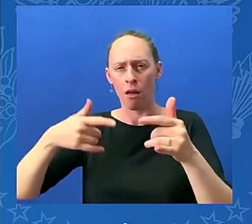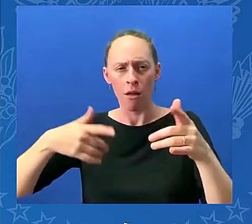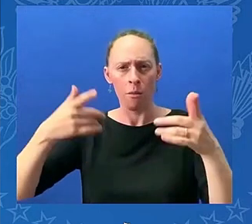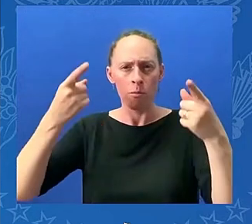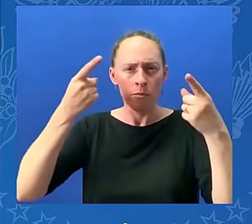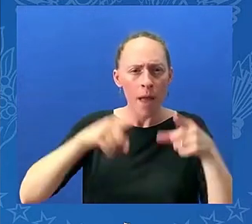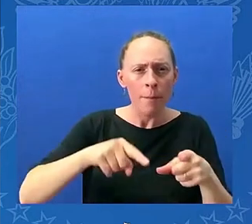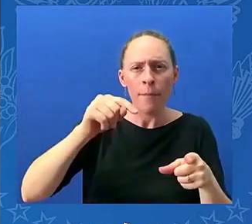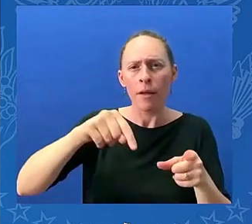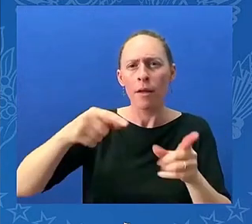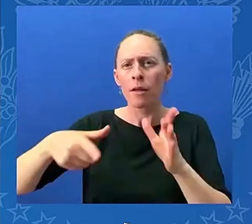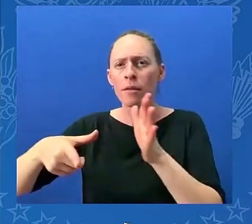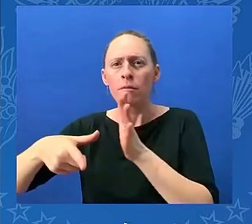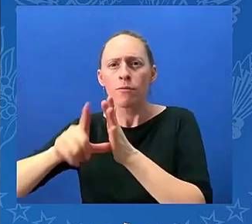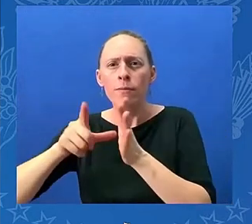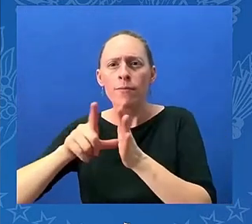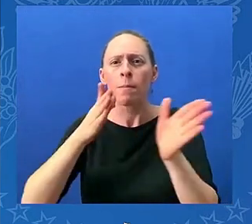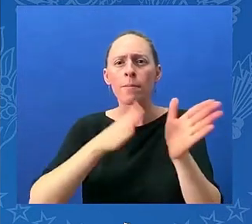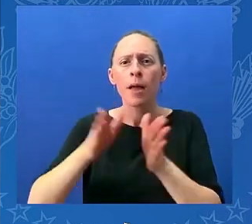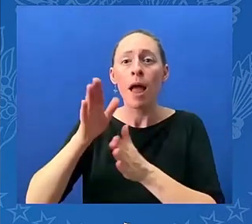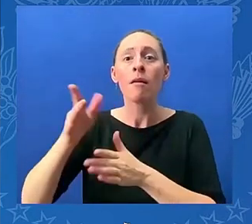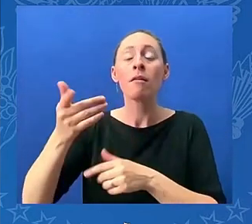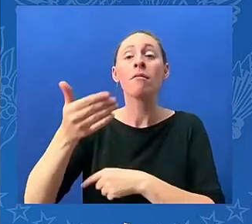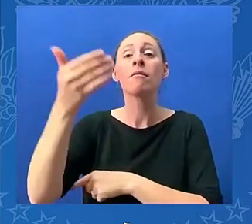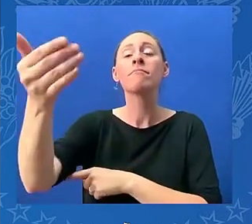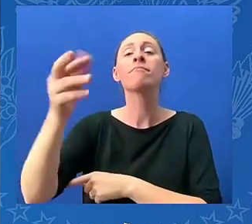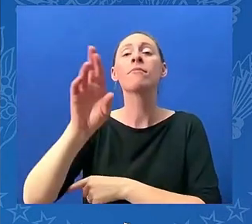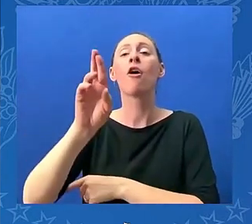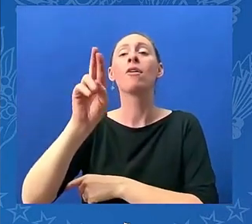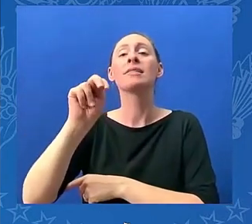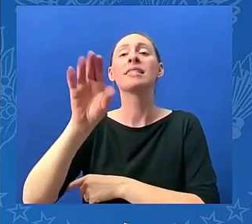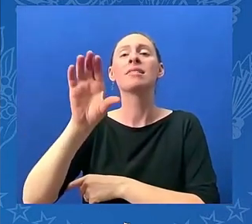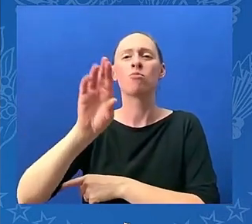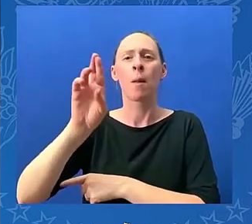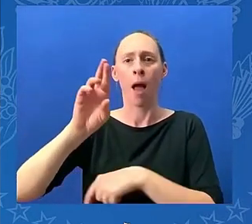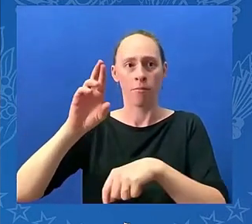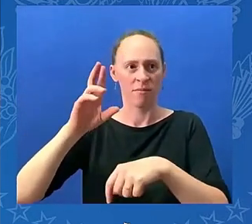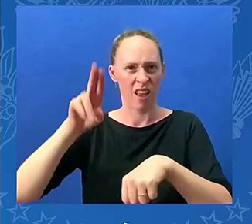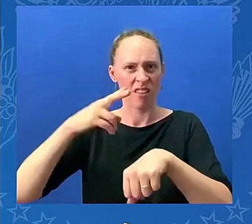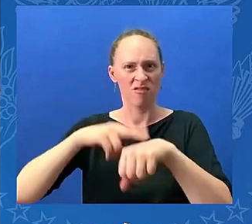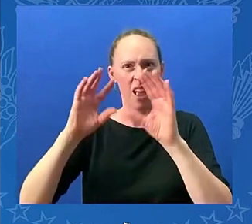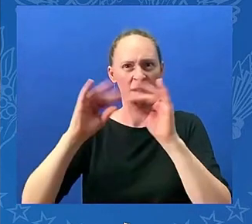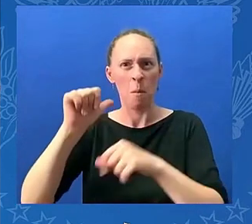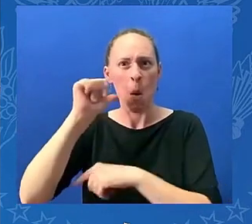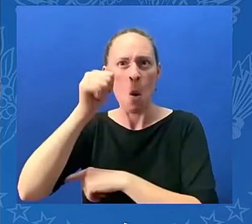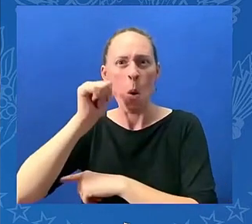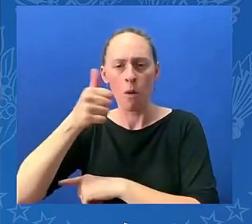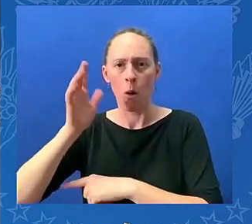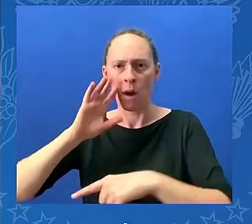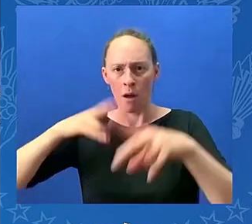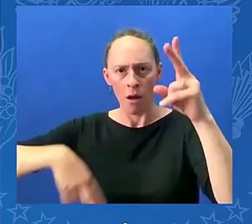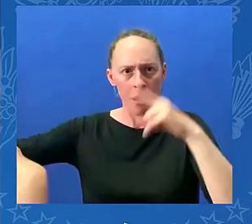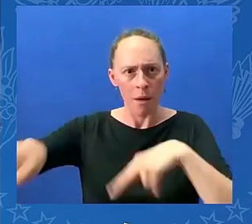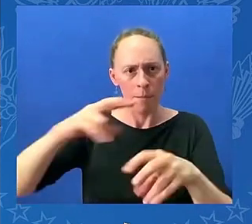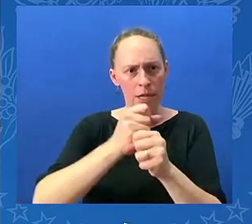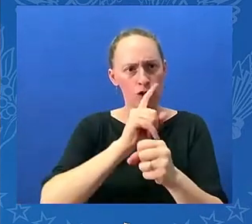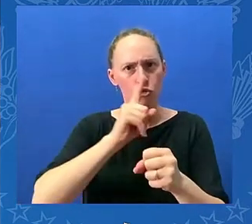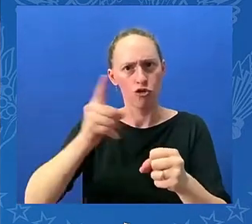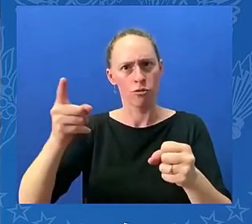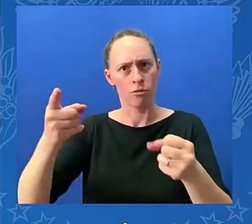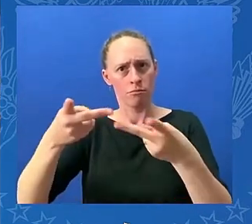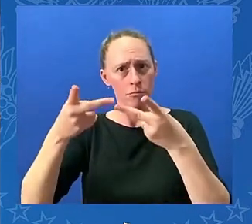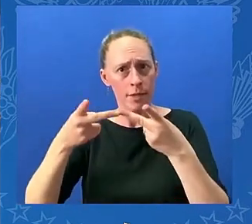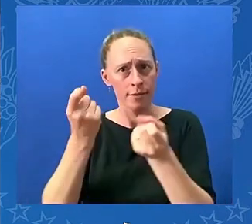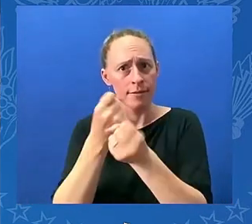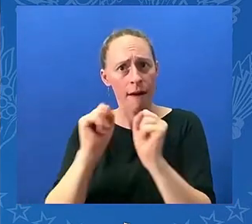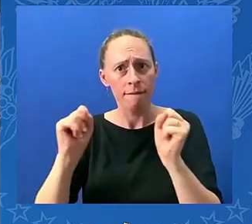scheduled to start tomorrow. And third, I've directed an independent review of the national security at yesterday's rally to